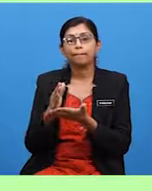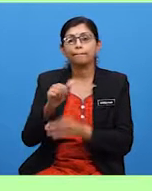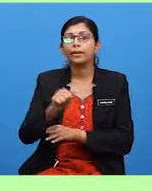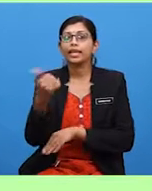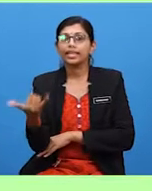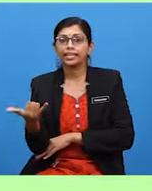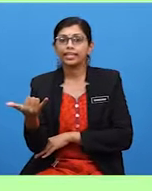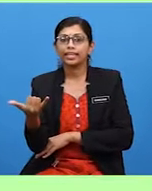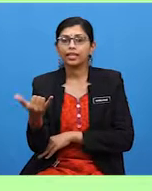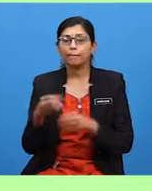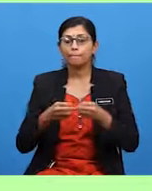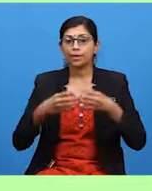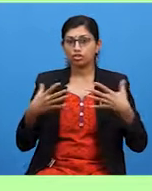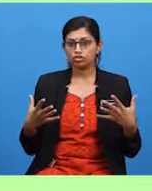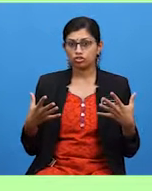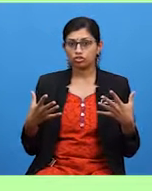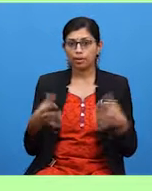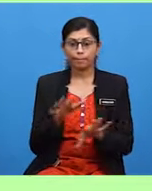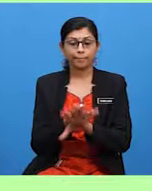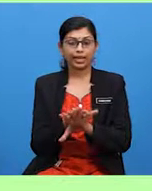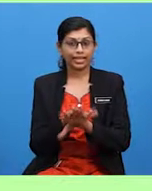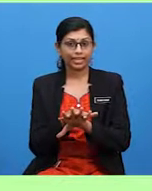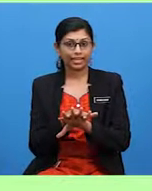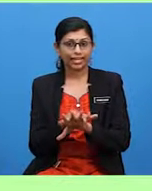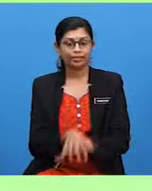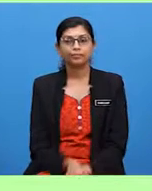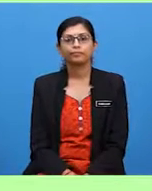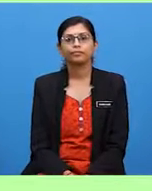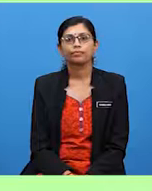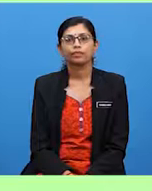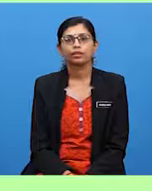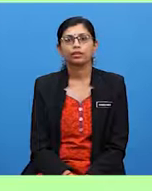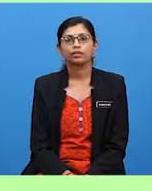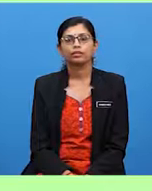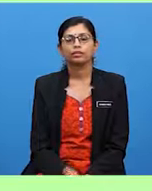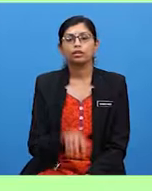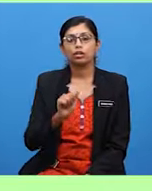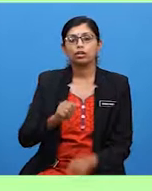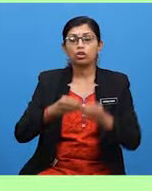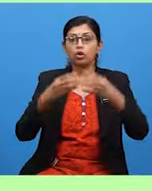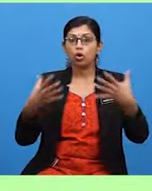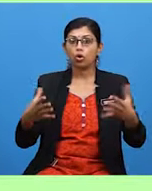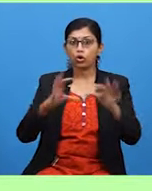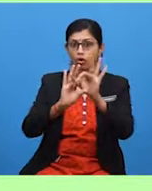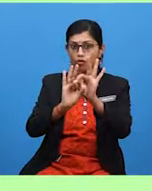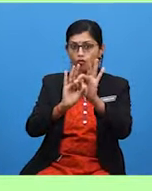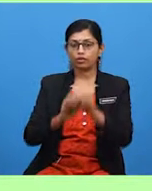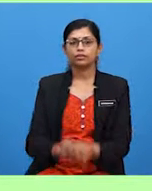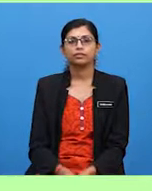much, many, and a lot of.